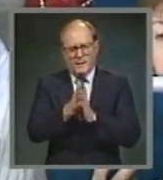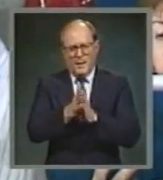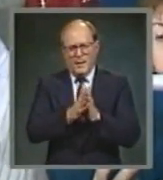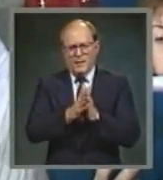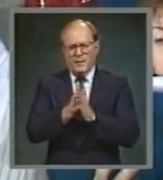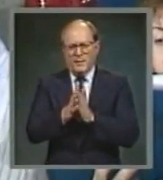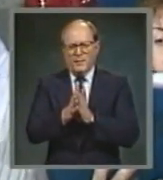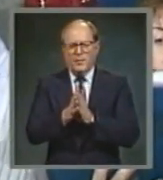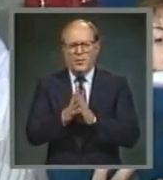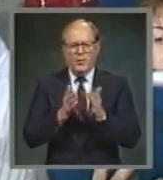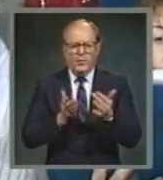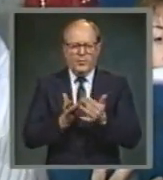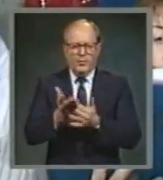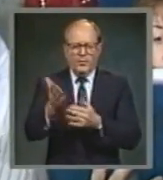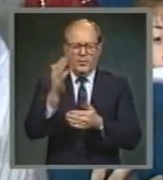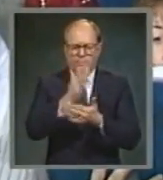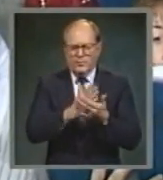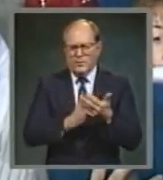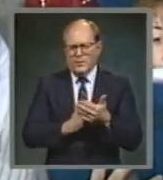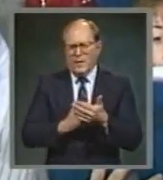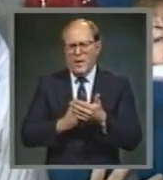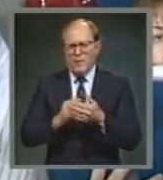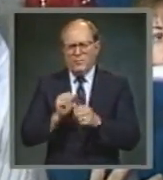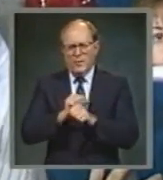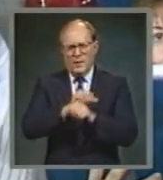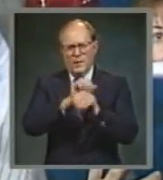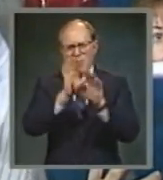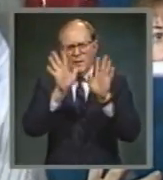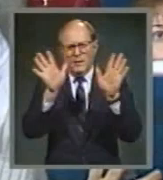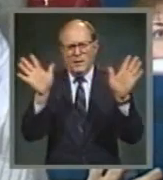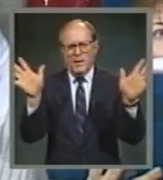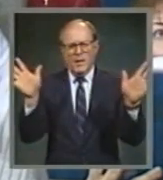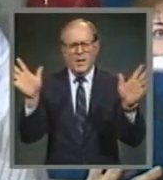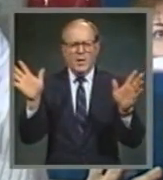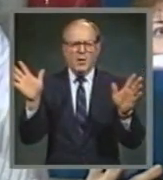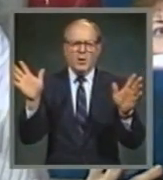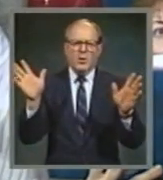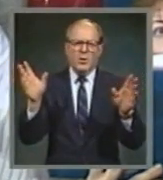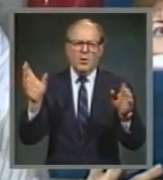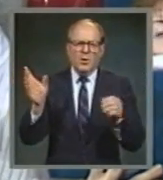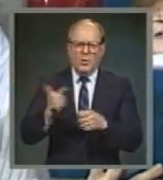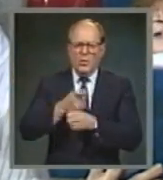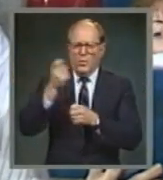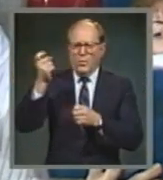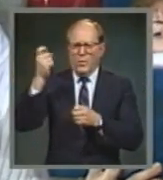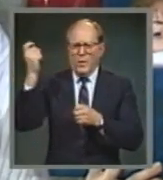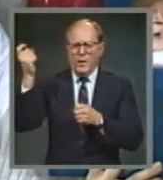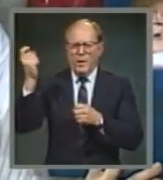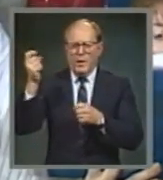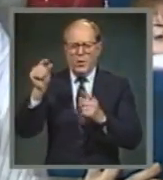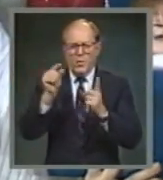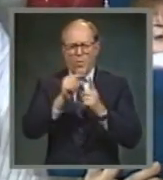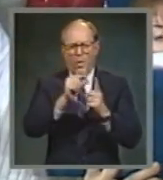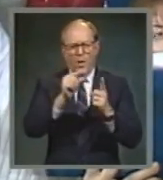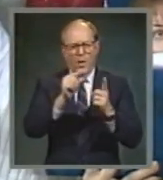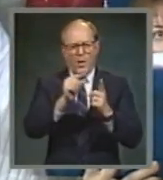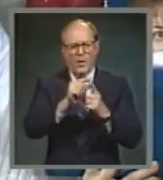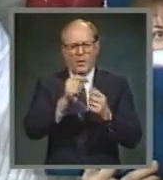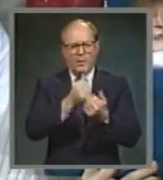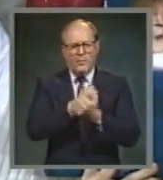By some clear winning Word of